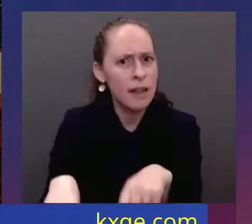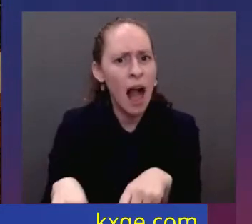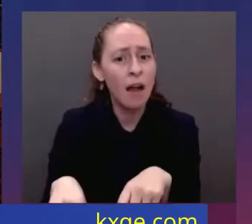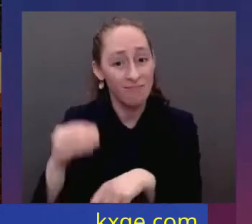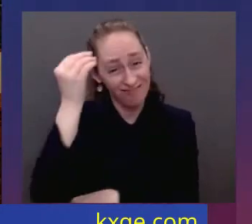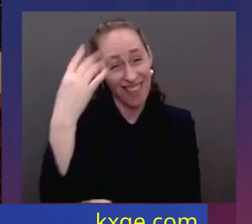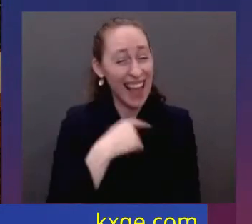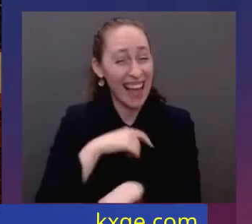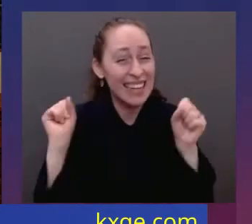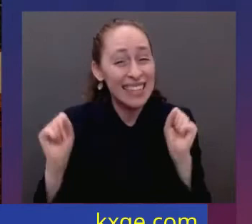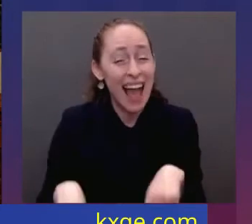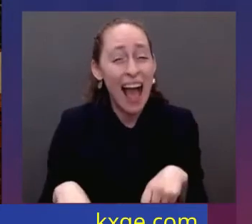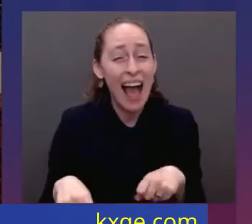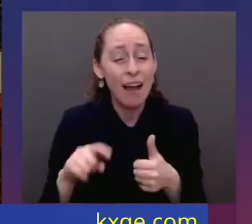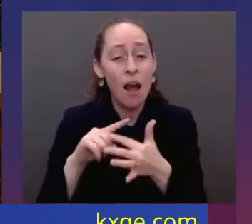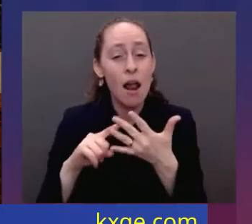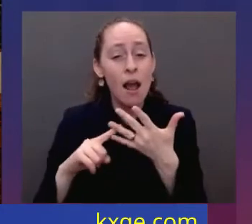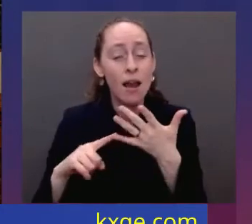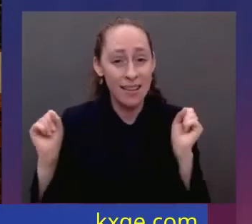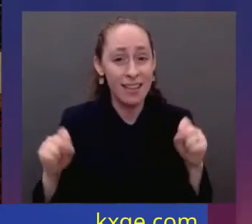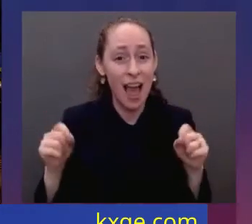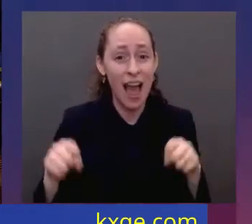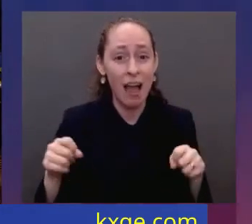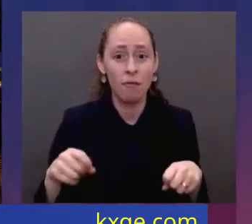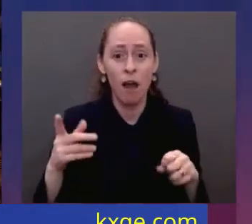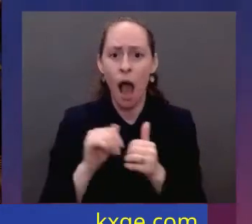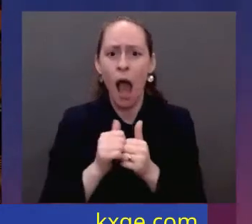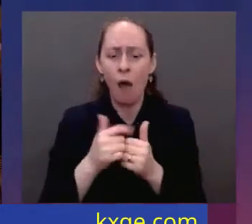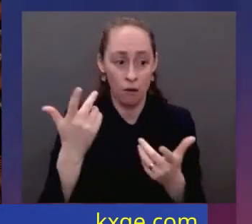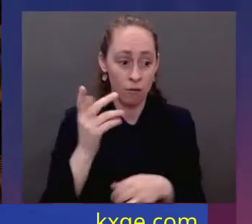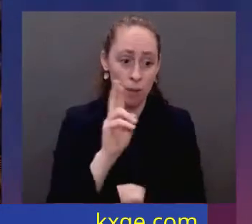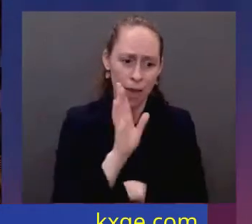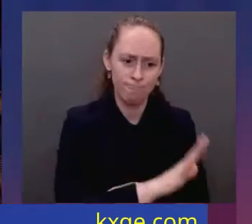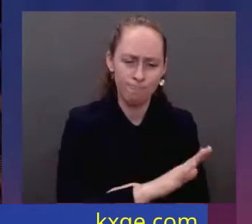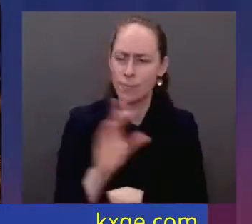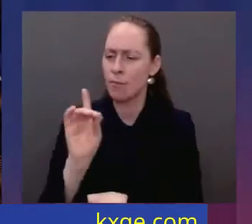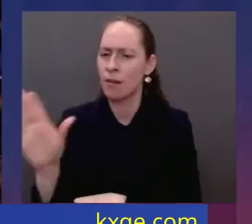partisan edge to any one of those four things. My fellow Americans, tonight